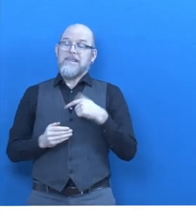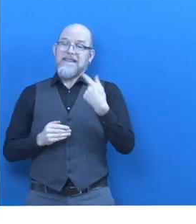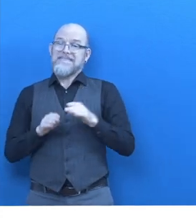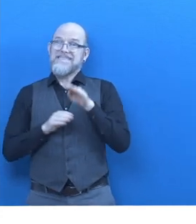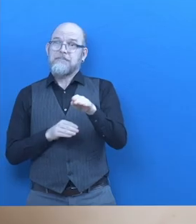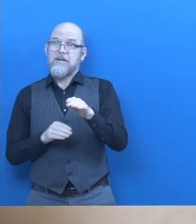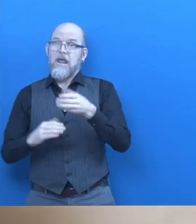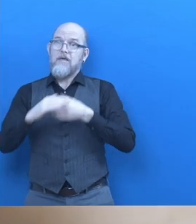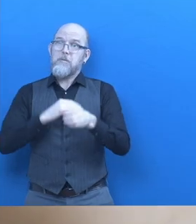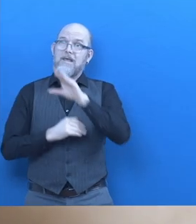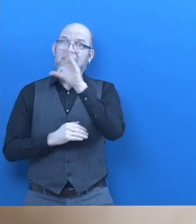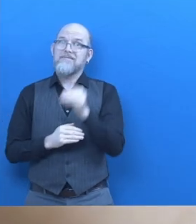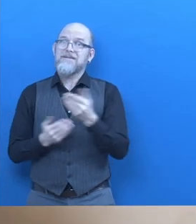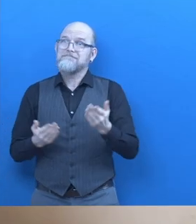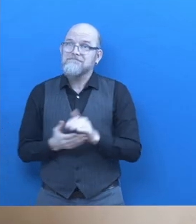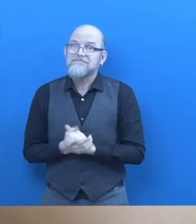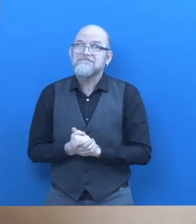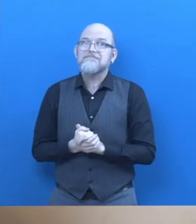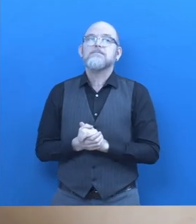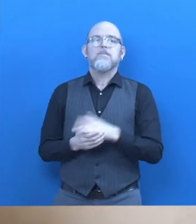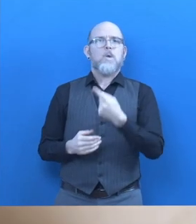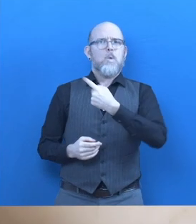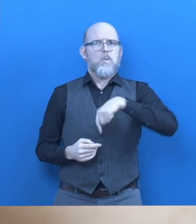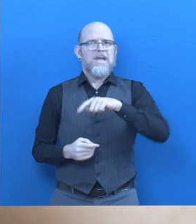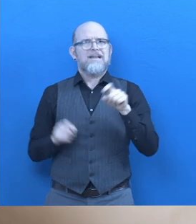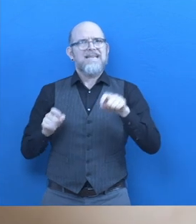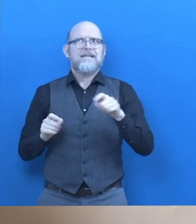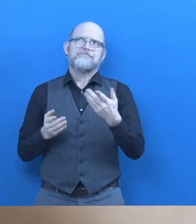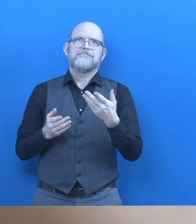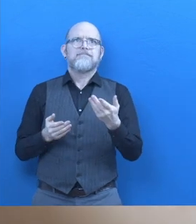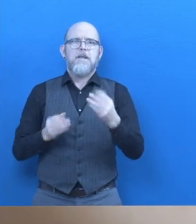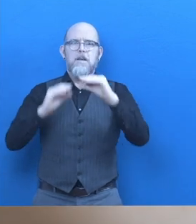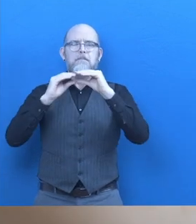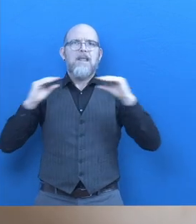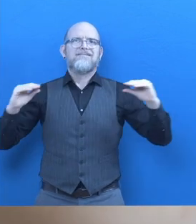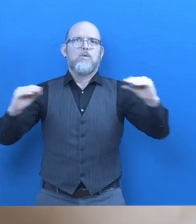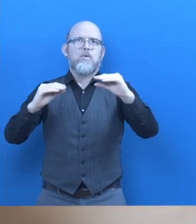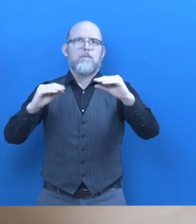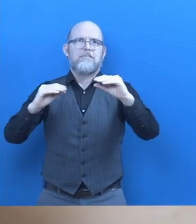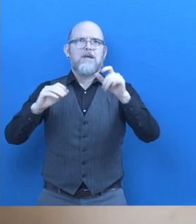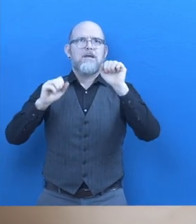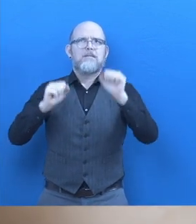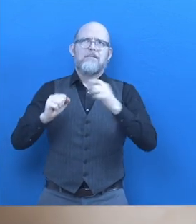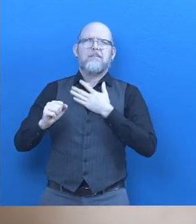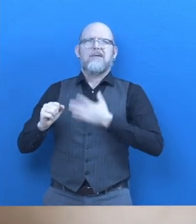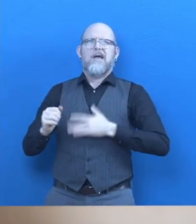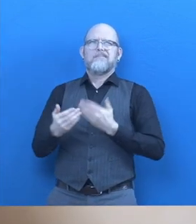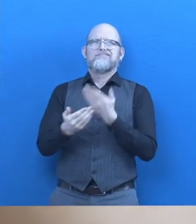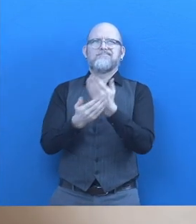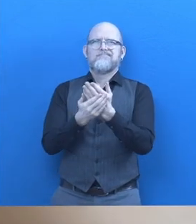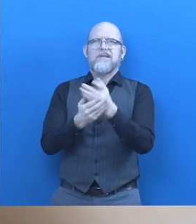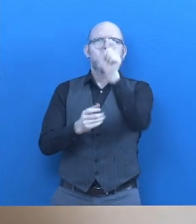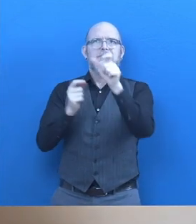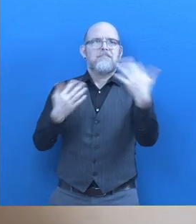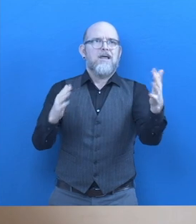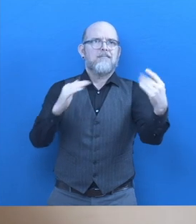We need a platform to enhance our availability. We are offering